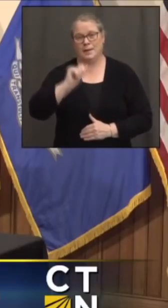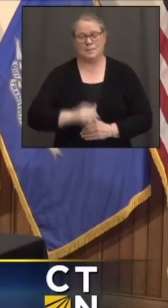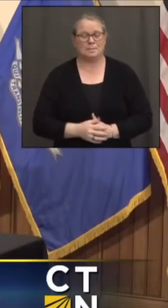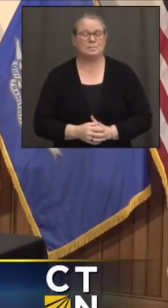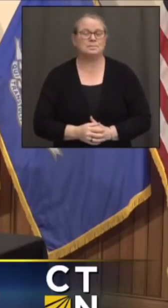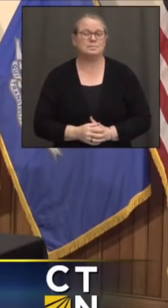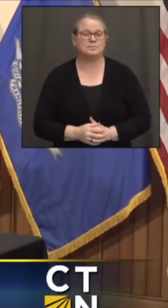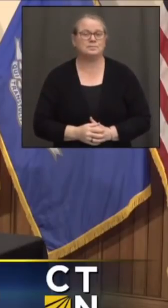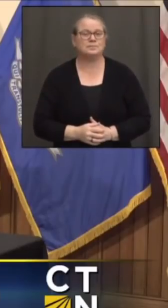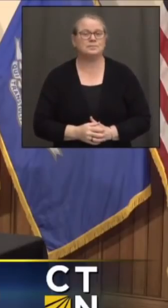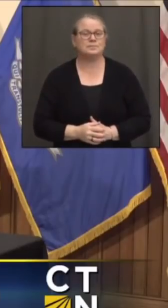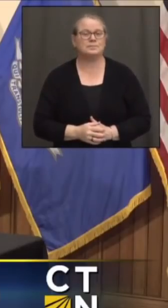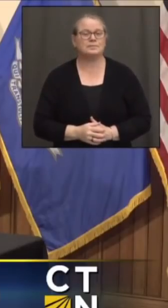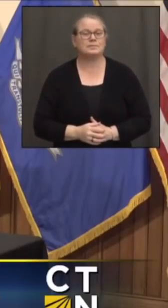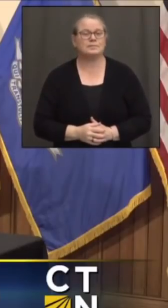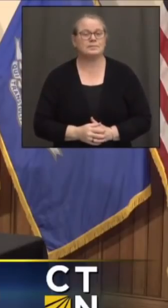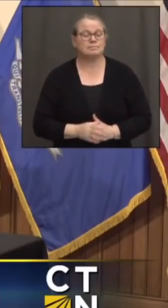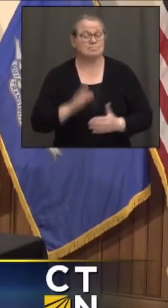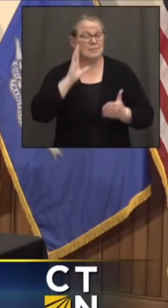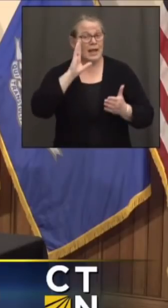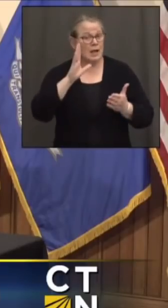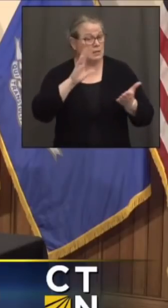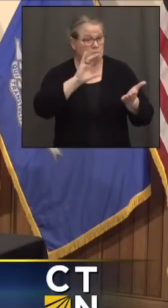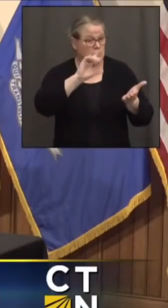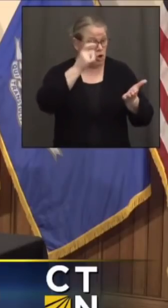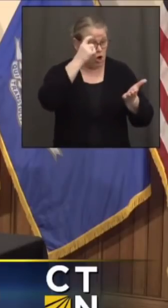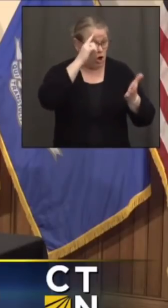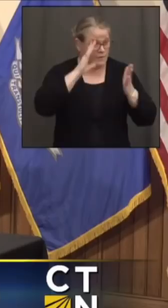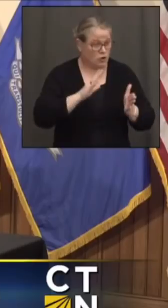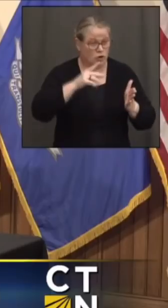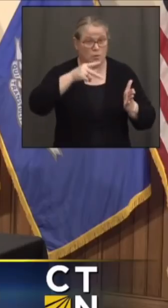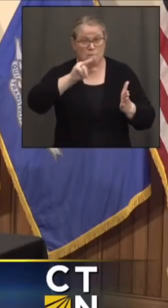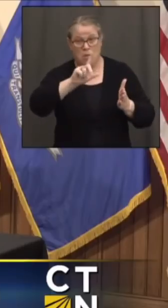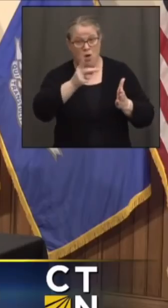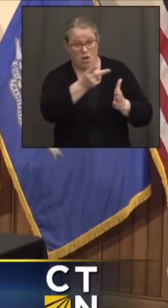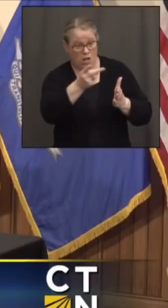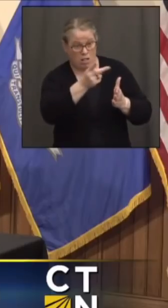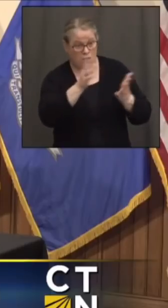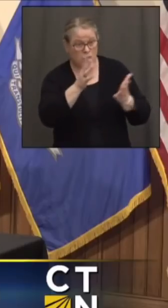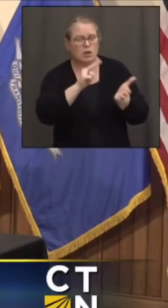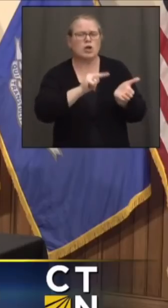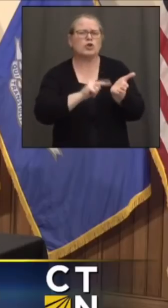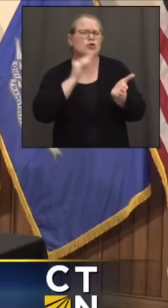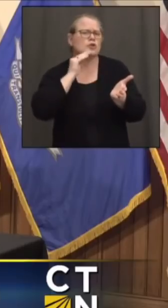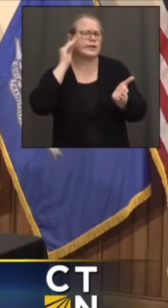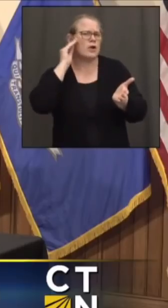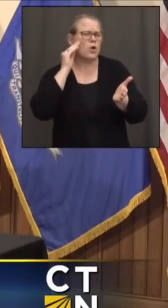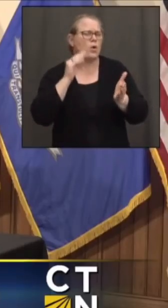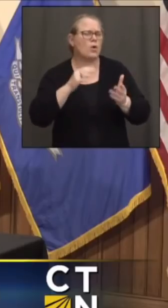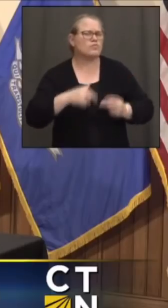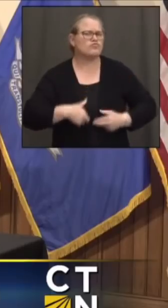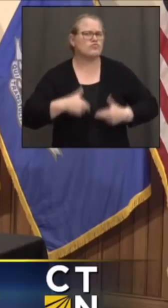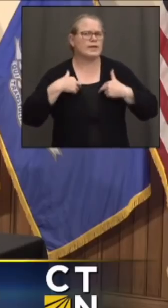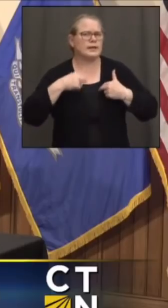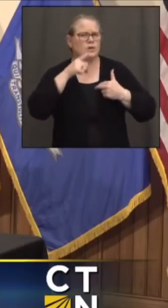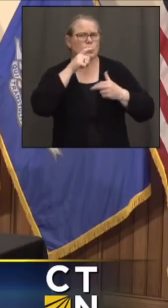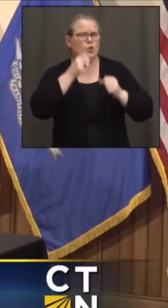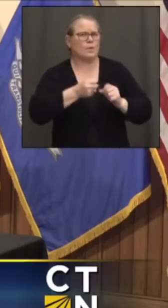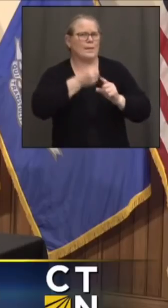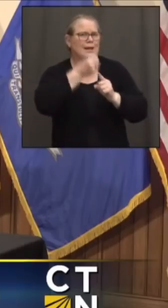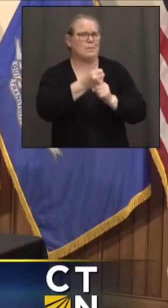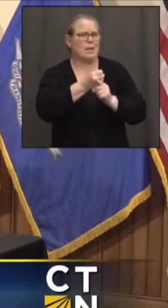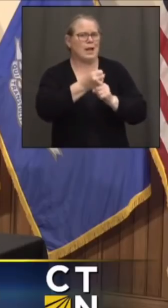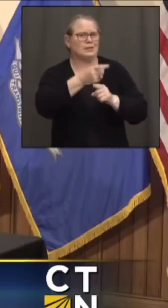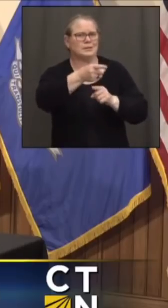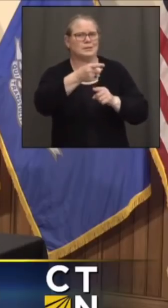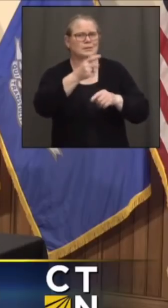Hi, for either Governor or Paul, do we have an estimate of the number of nursing home residents that could be impacted by the strikes on May 14th?